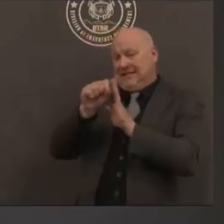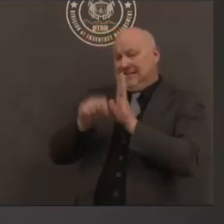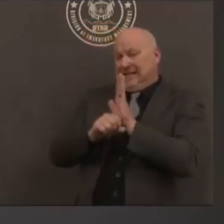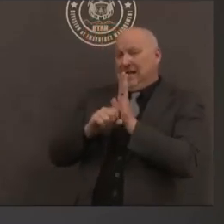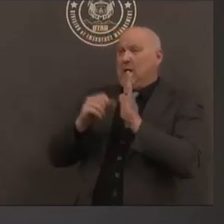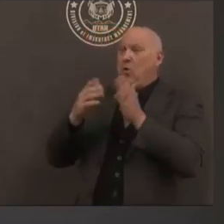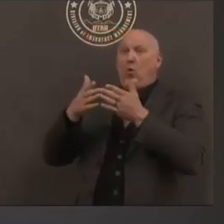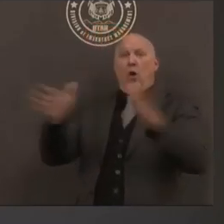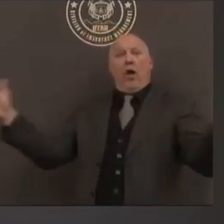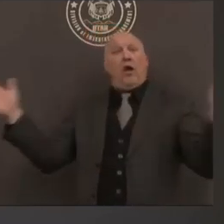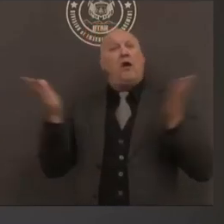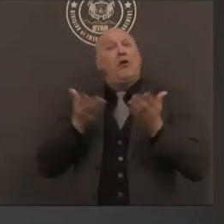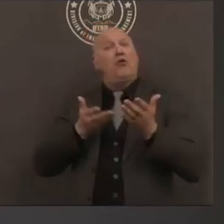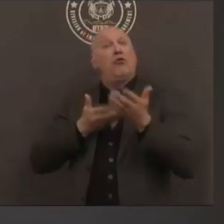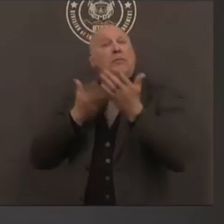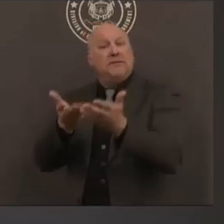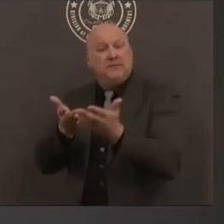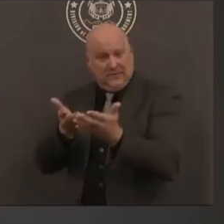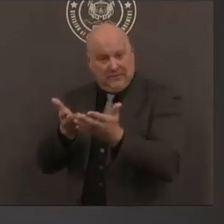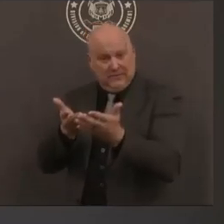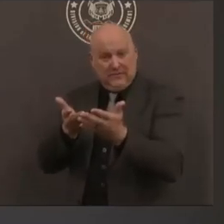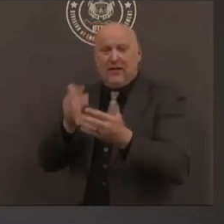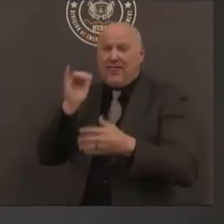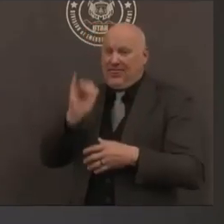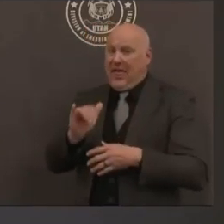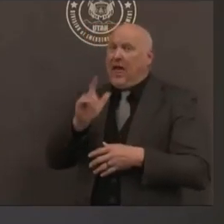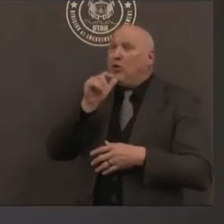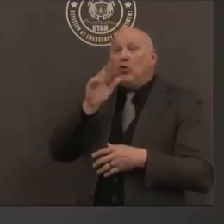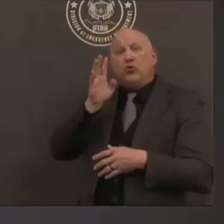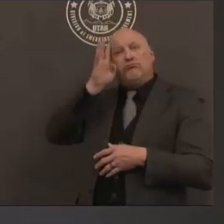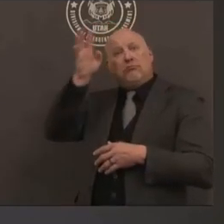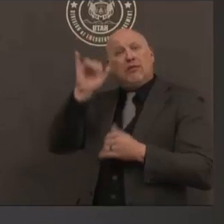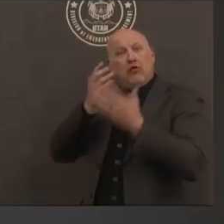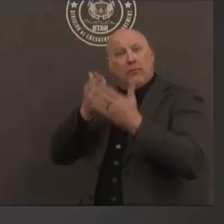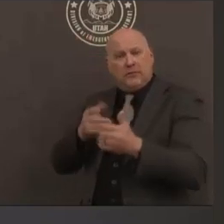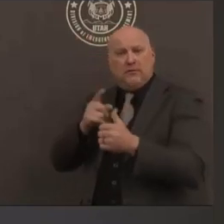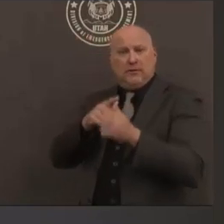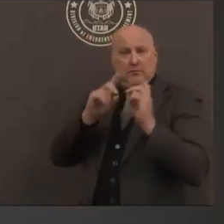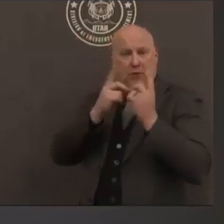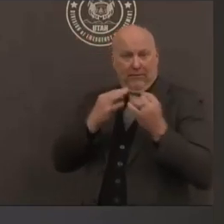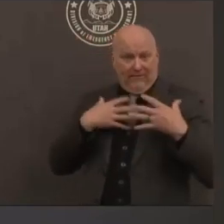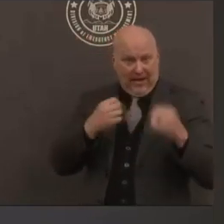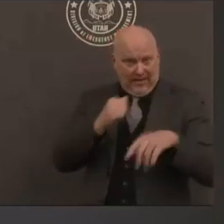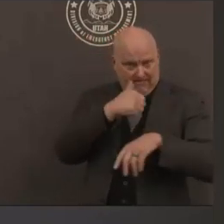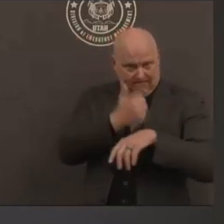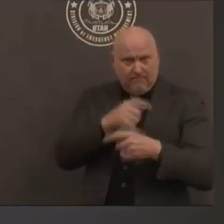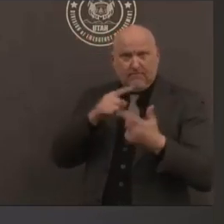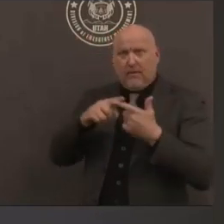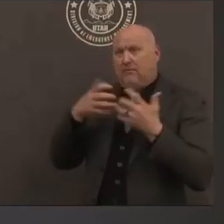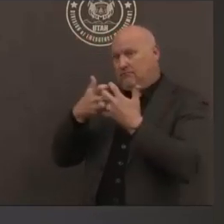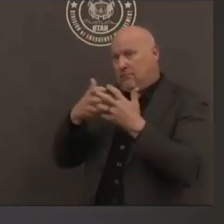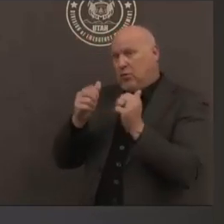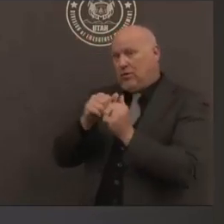health laboratory arep university of utah inner mountains steward health care and hca so we bring all of our statewide